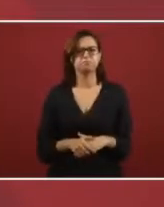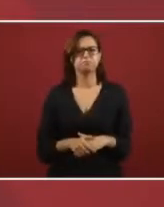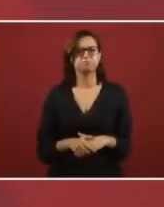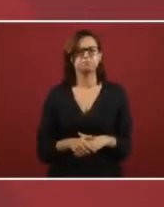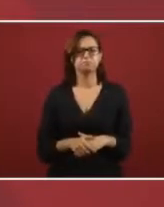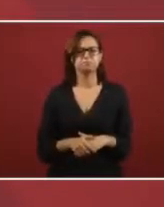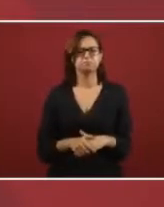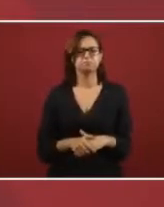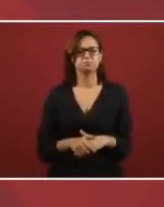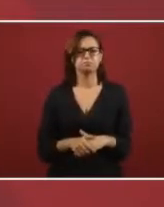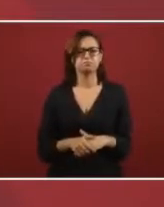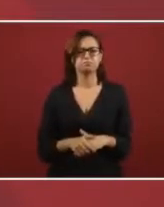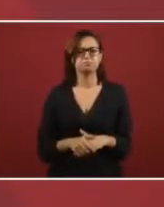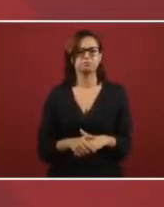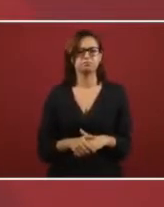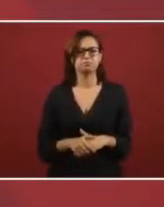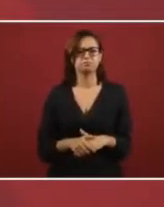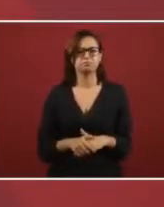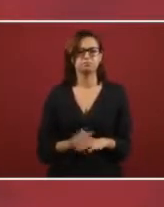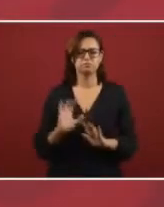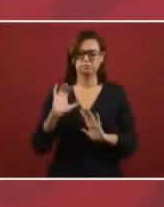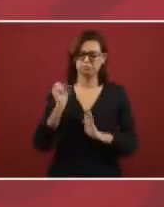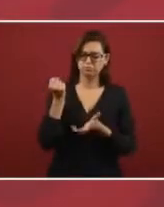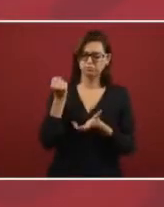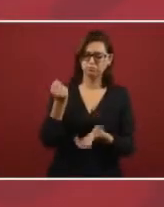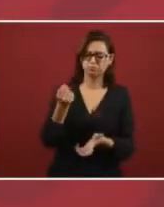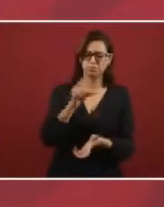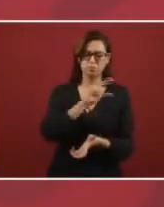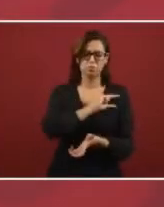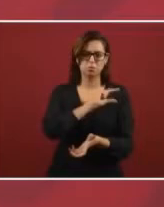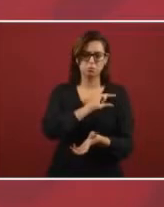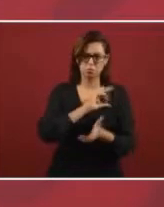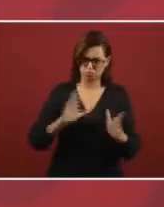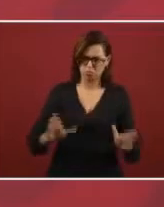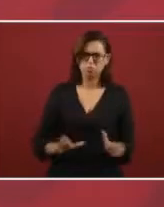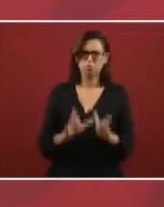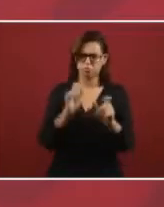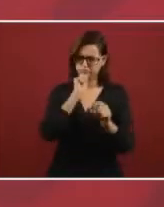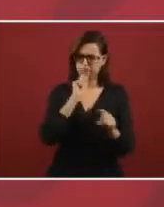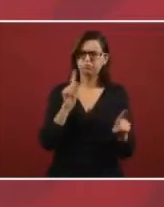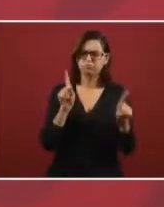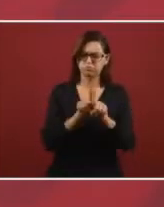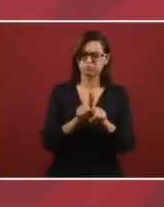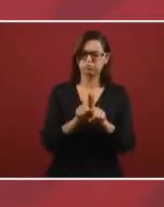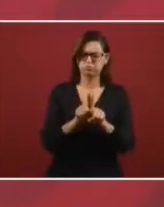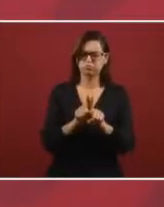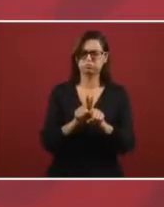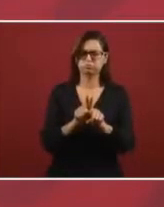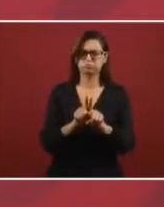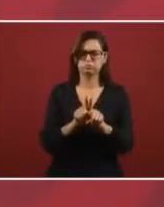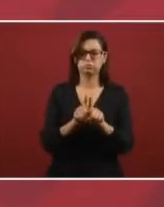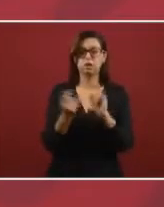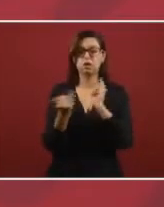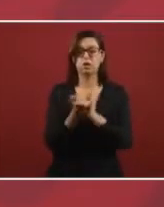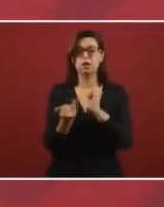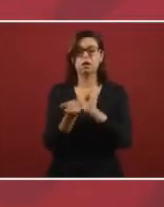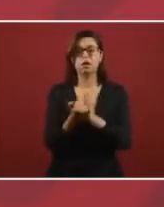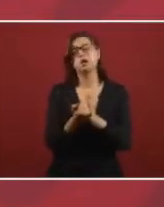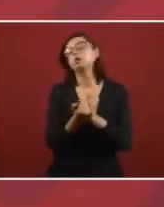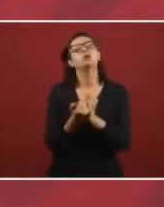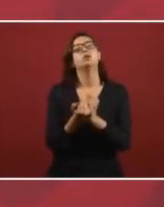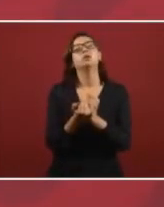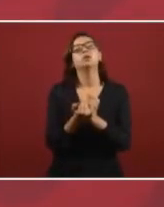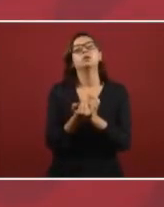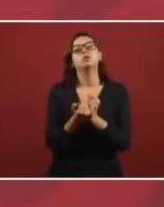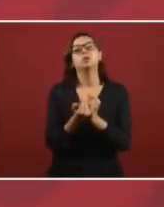and in in encouraging private investment